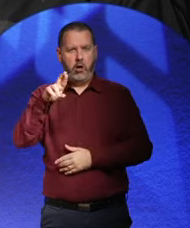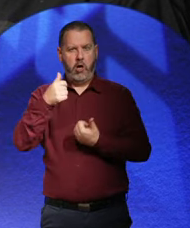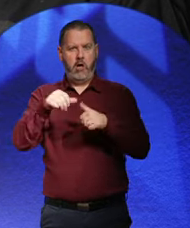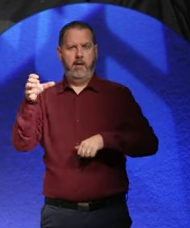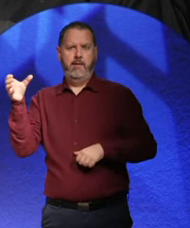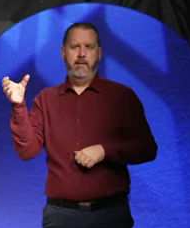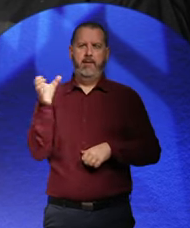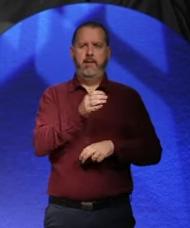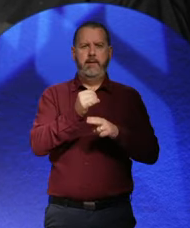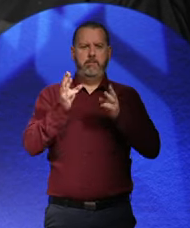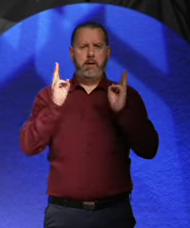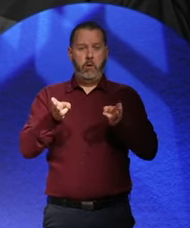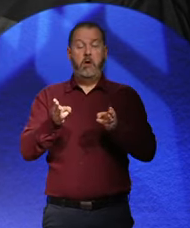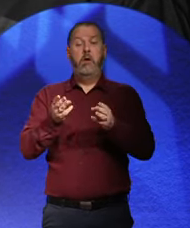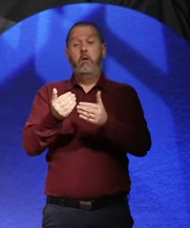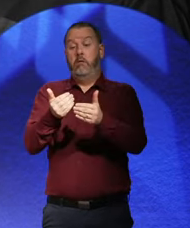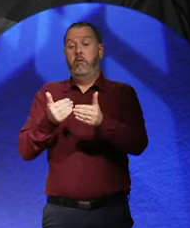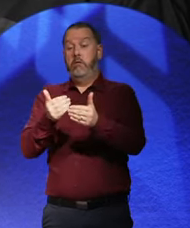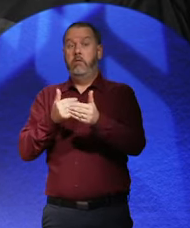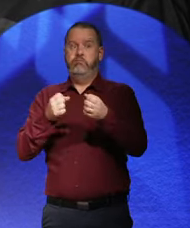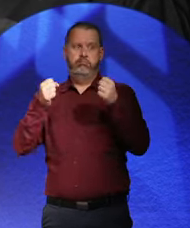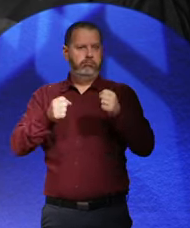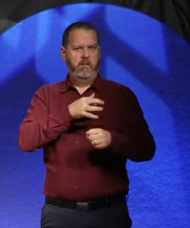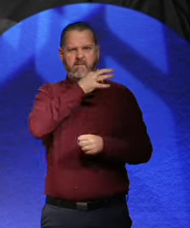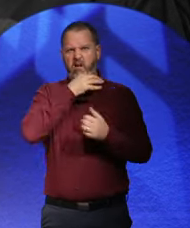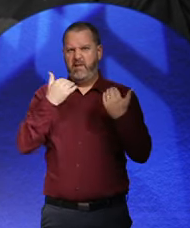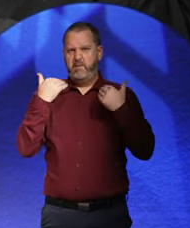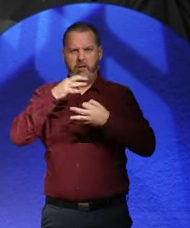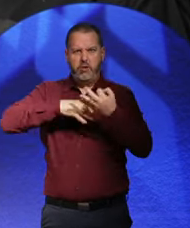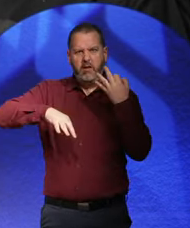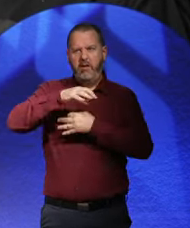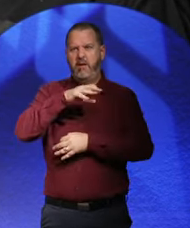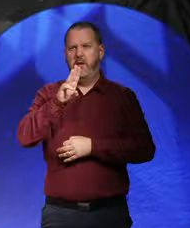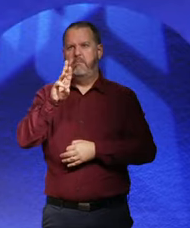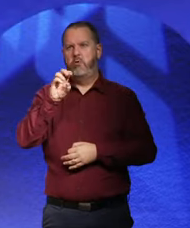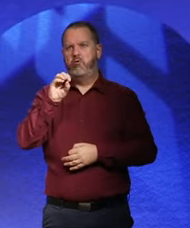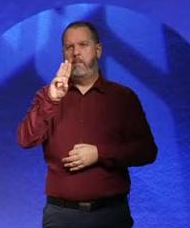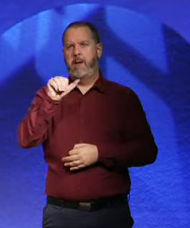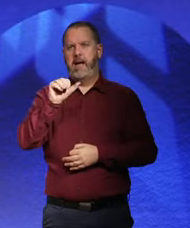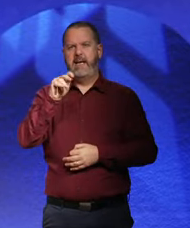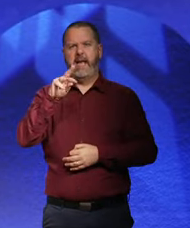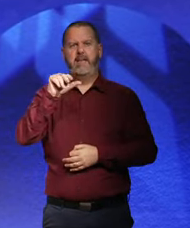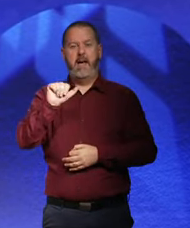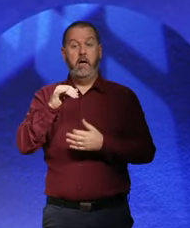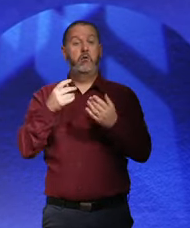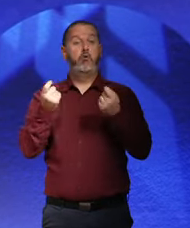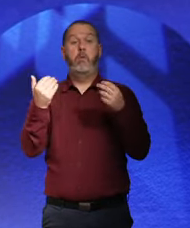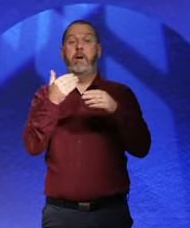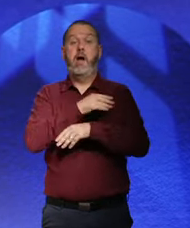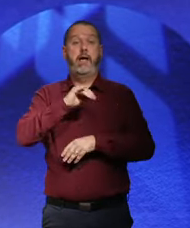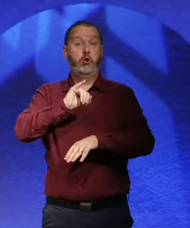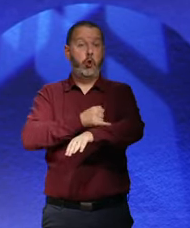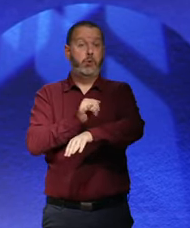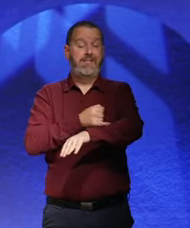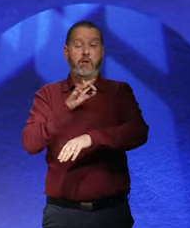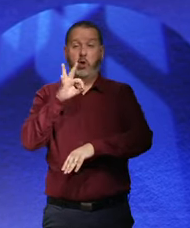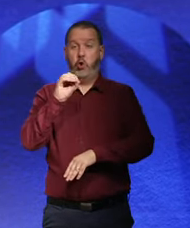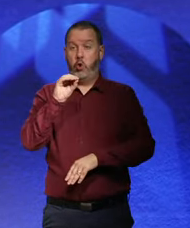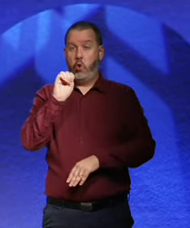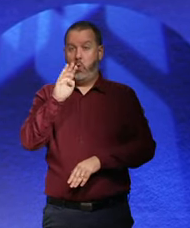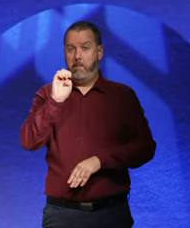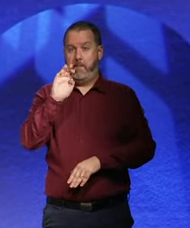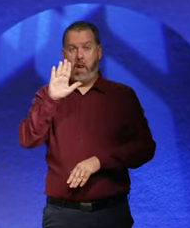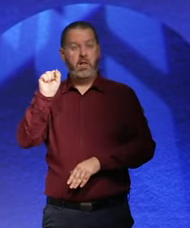factors was propaganda. And propaganda was controlled by Goebbels, Joseph Goebbels. And you'd have to say that